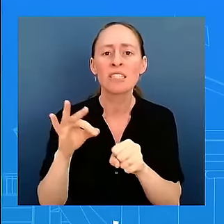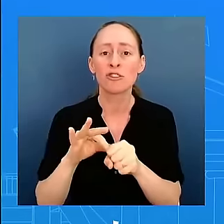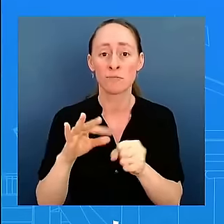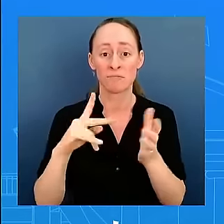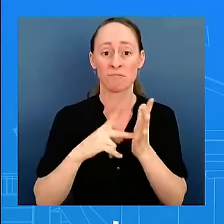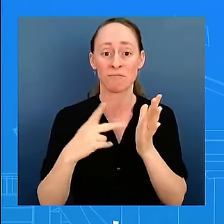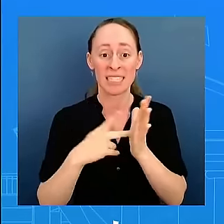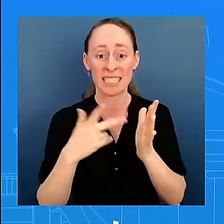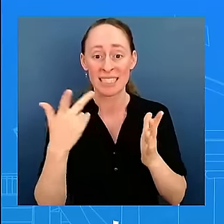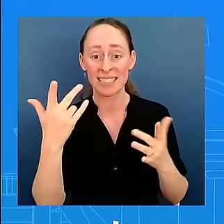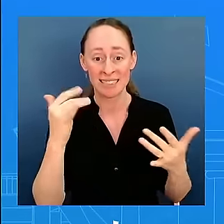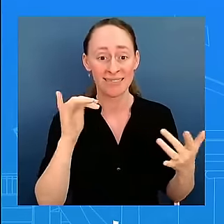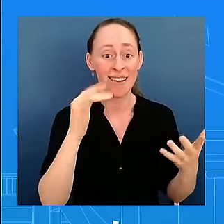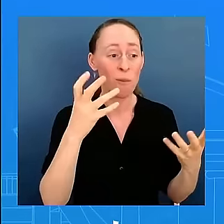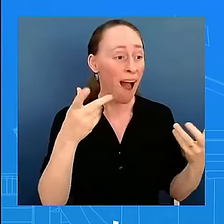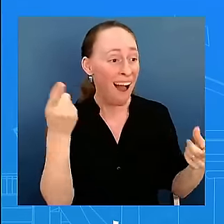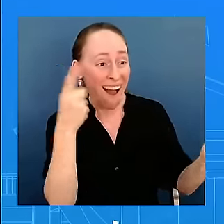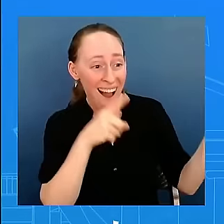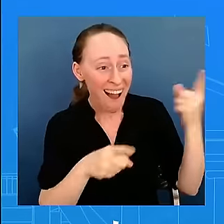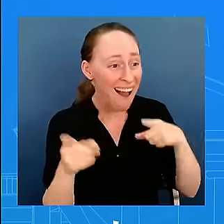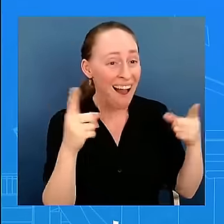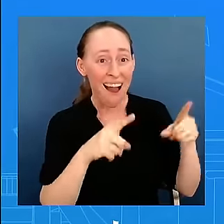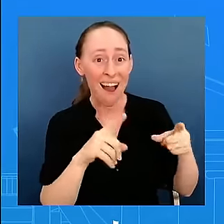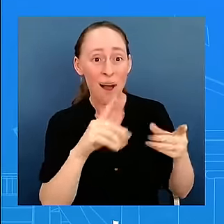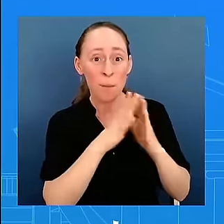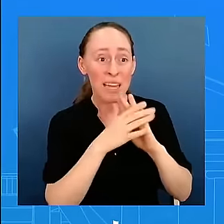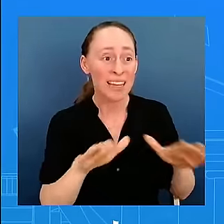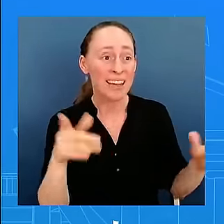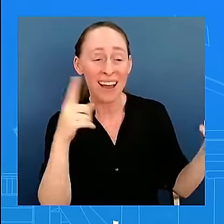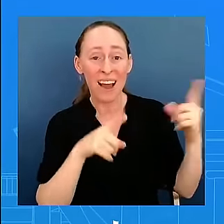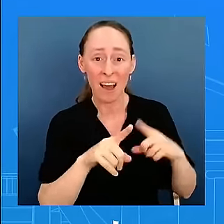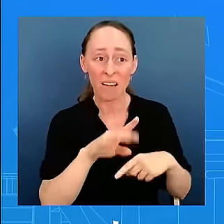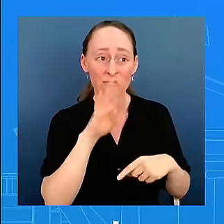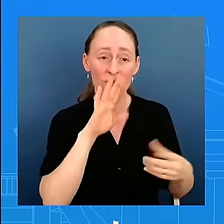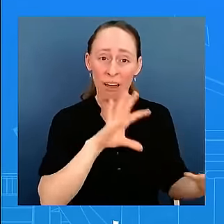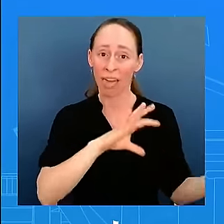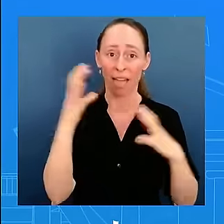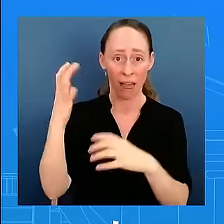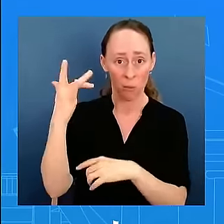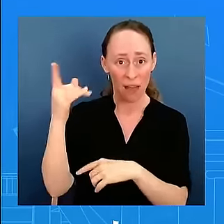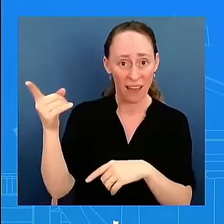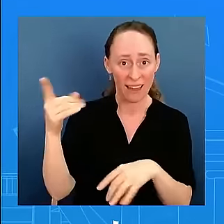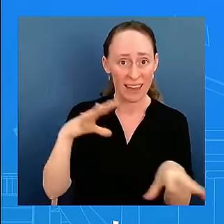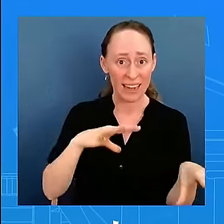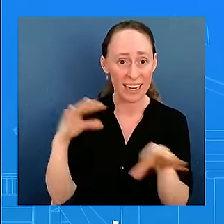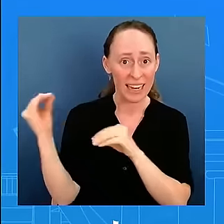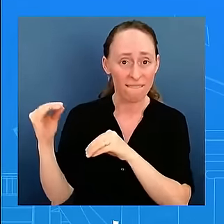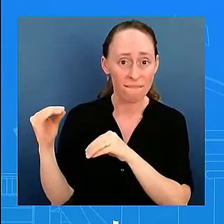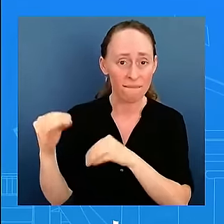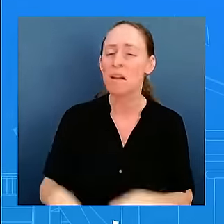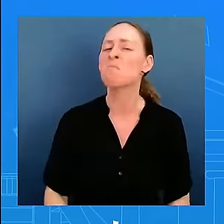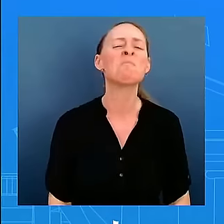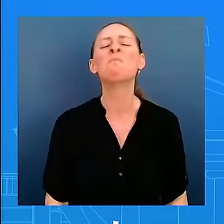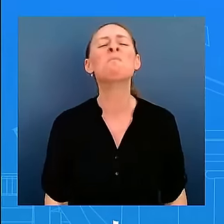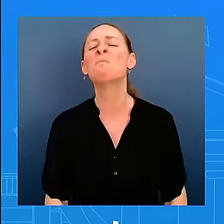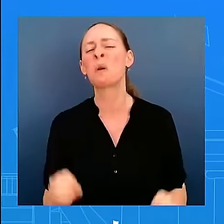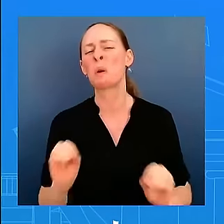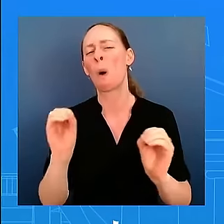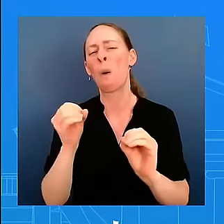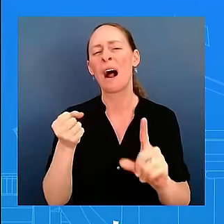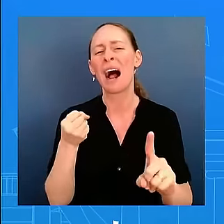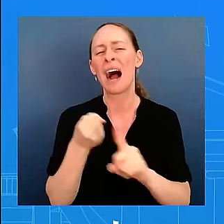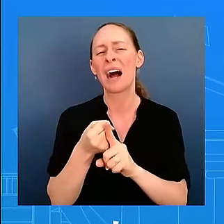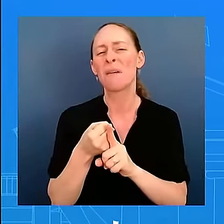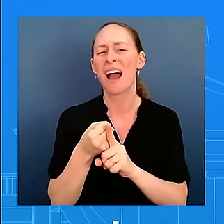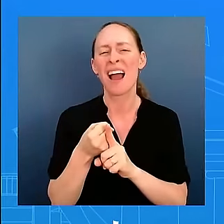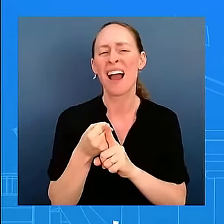We don't believe it does. And in the conversations that we've been having in just recent hours, there's no reason to suspect that his decision not to run for re-election is going